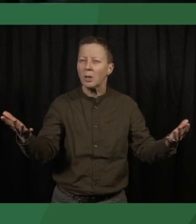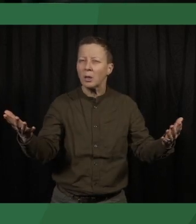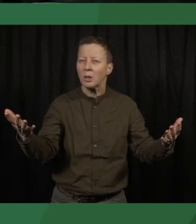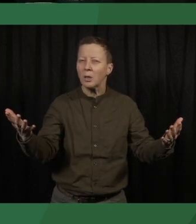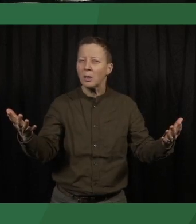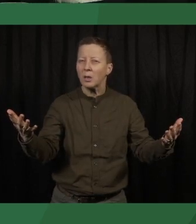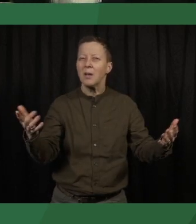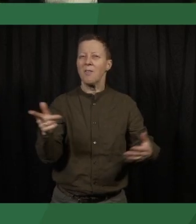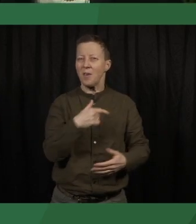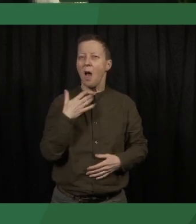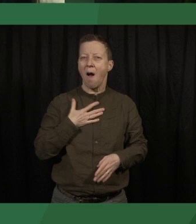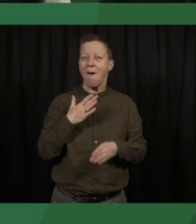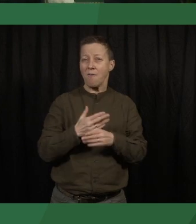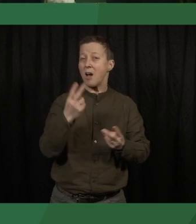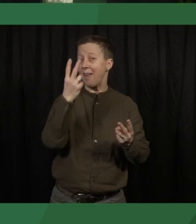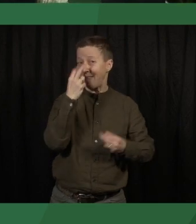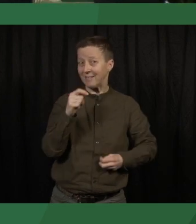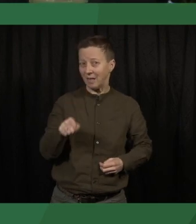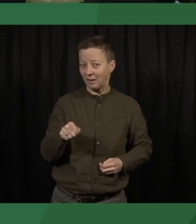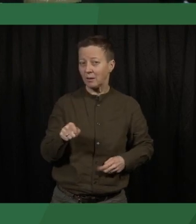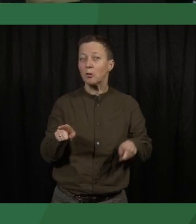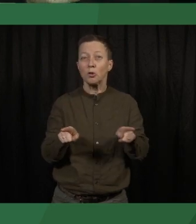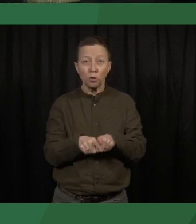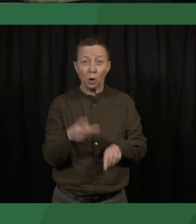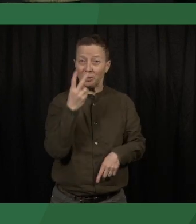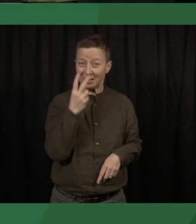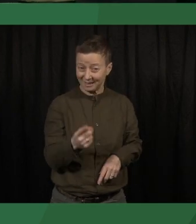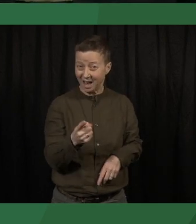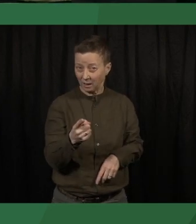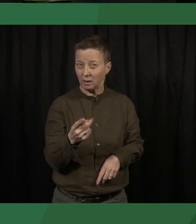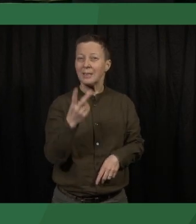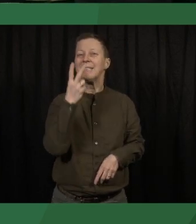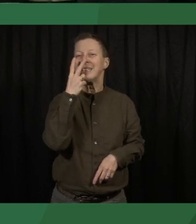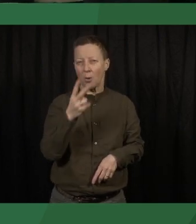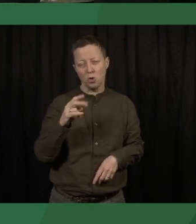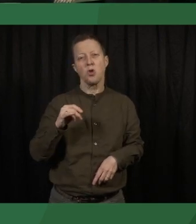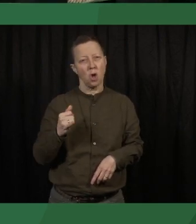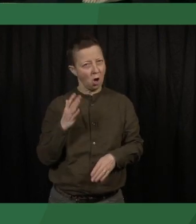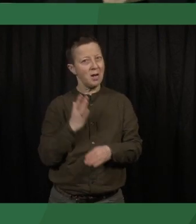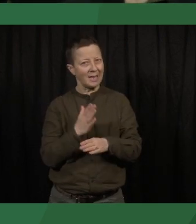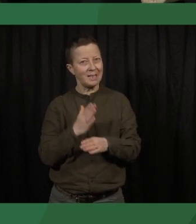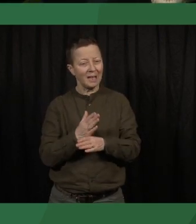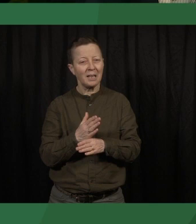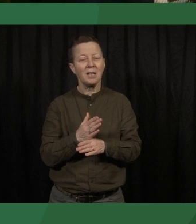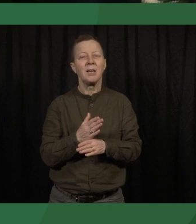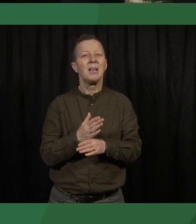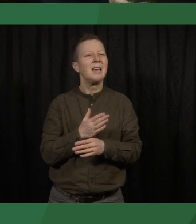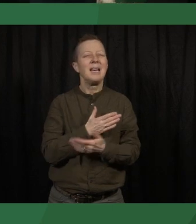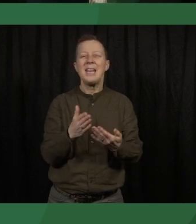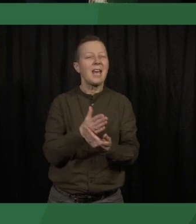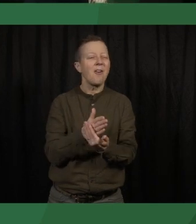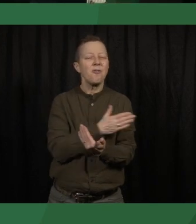something we have tested. And as you can see, it seems to be the case. It wasn't before in